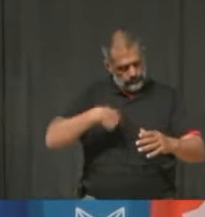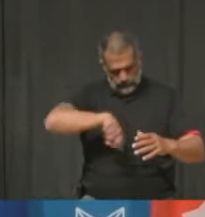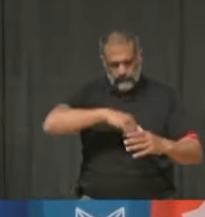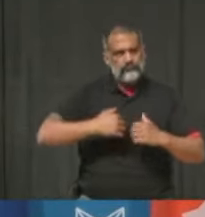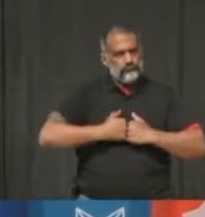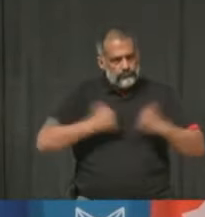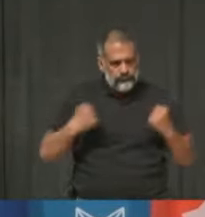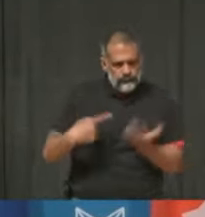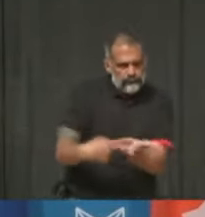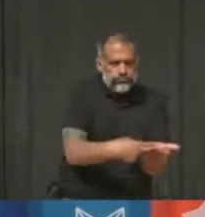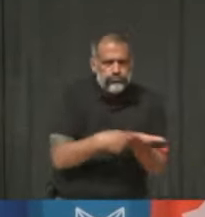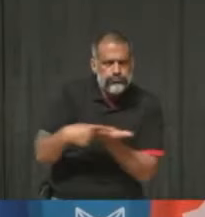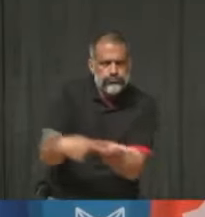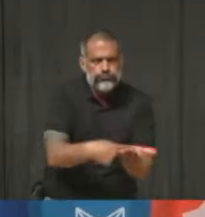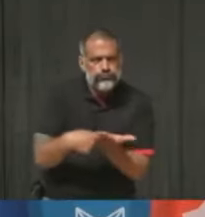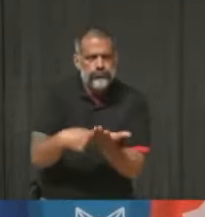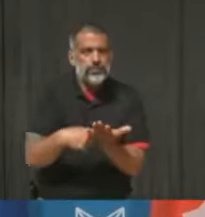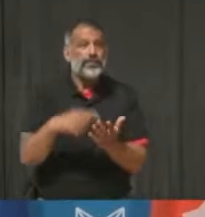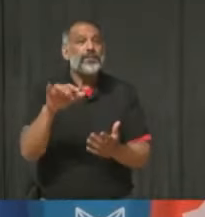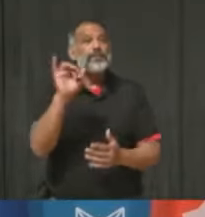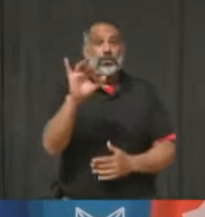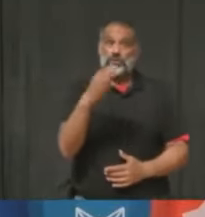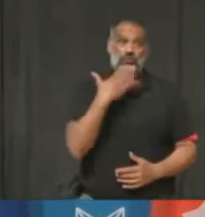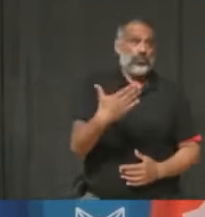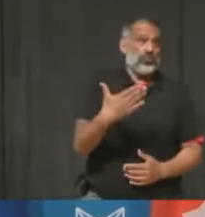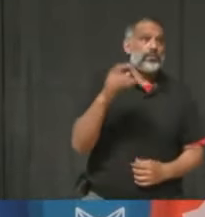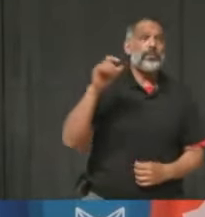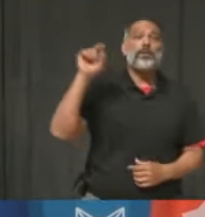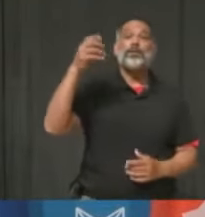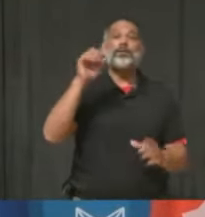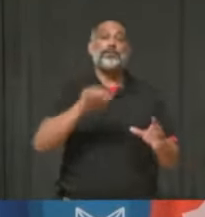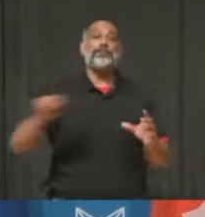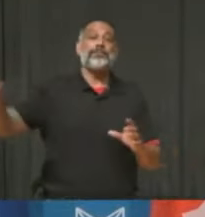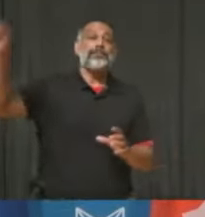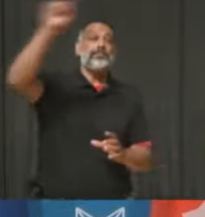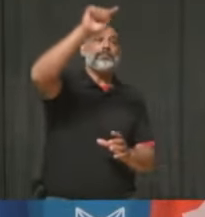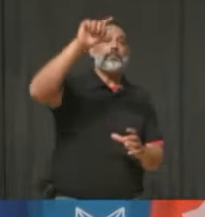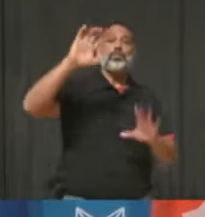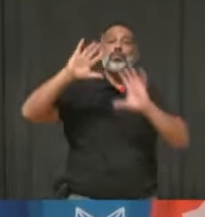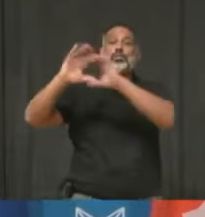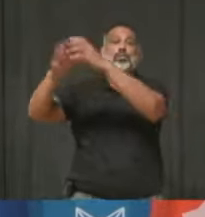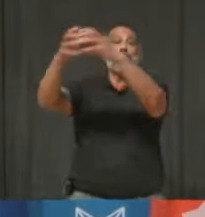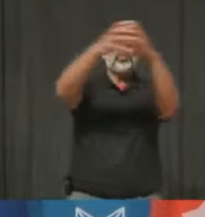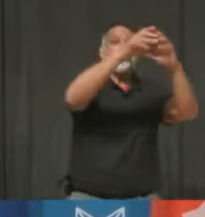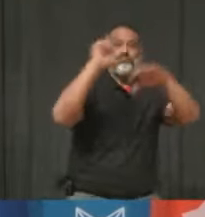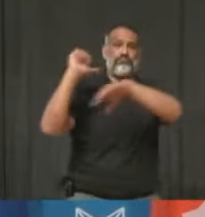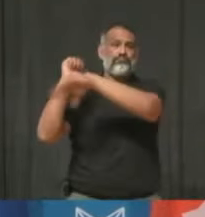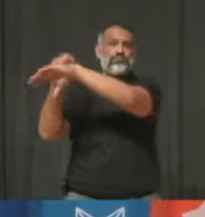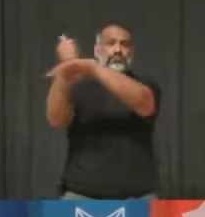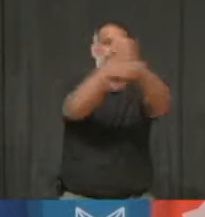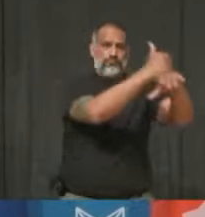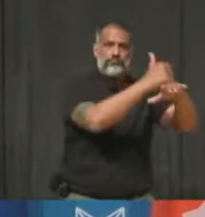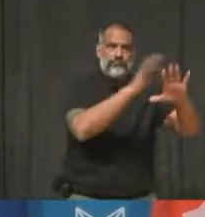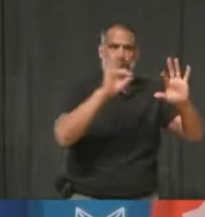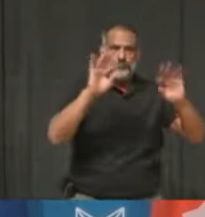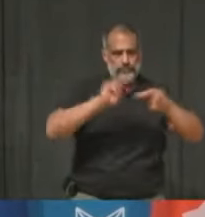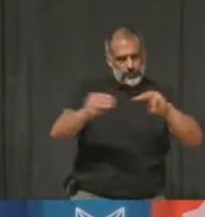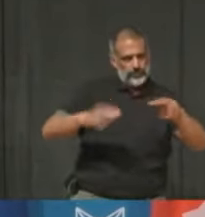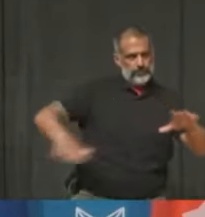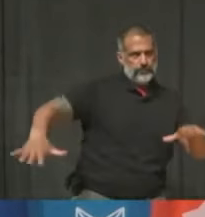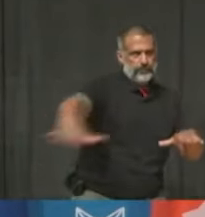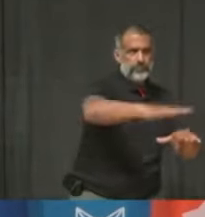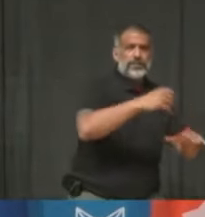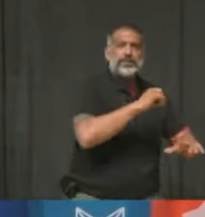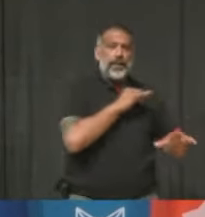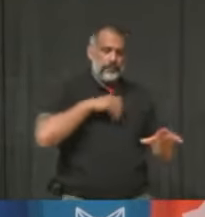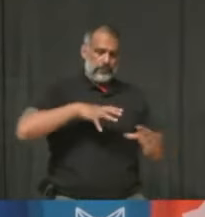precursor to employee resource groups and other groups that could be formed across the city with some of our employees that you've